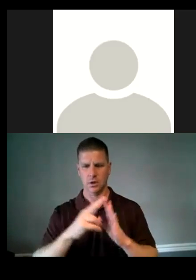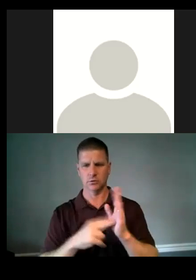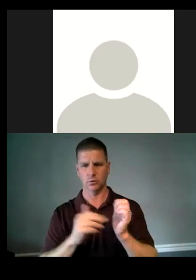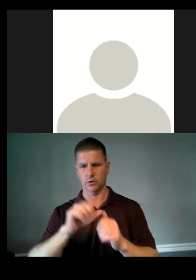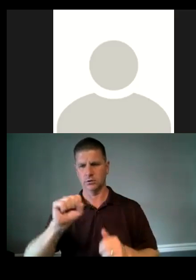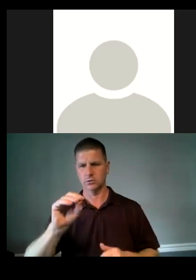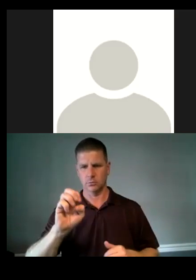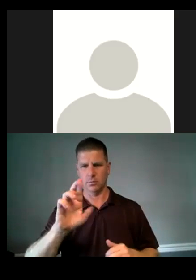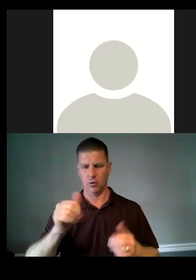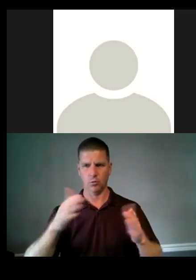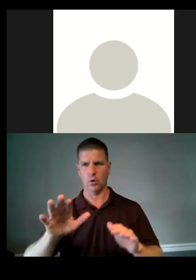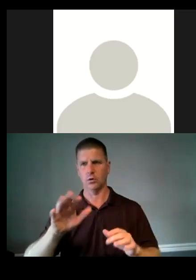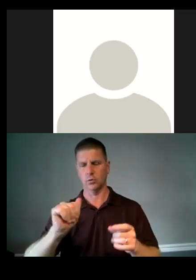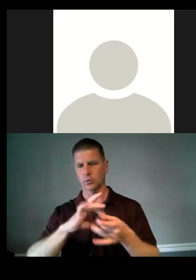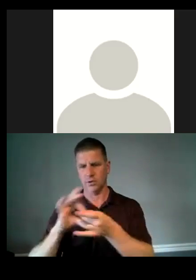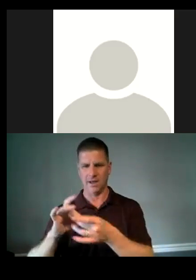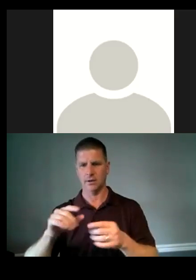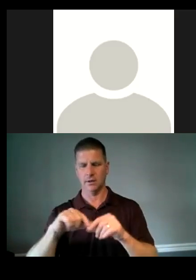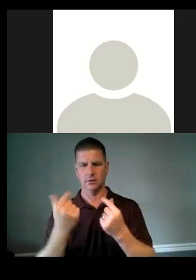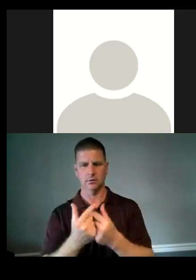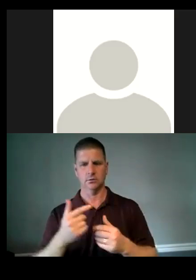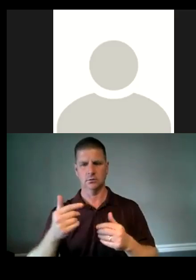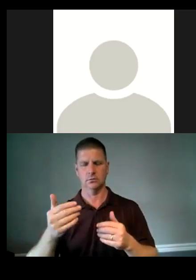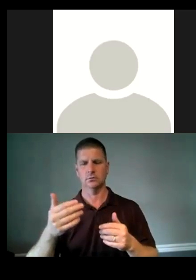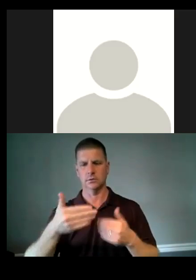a related entity. Next slide.